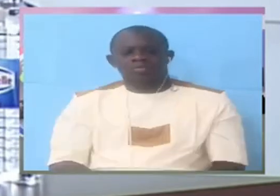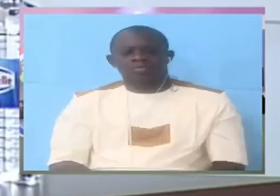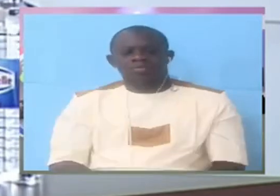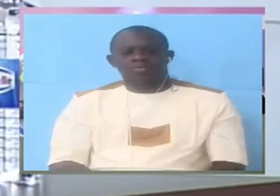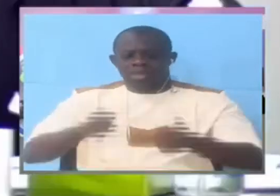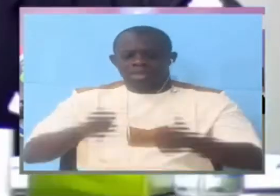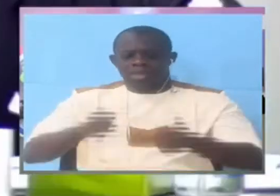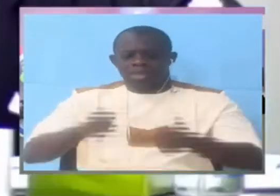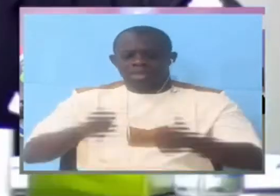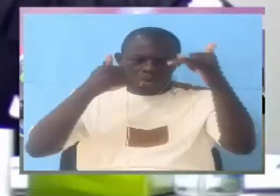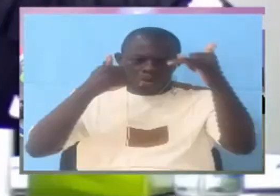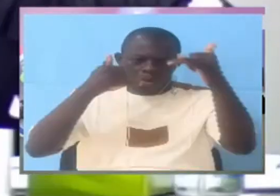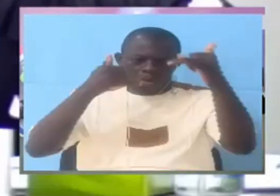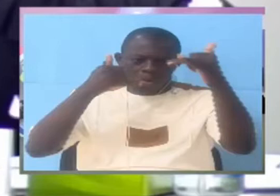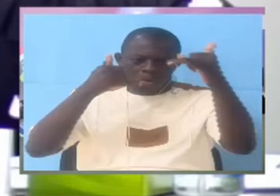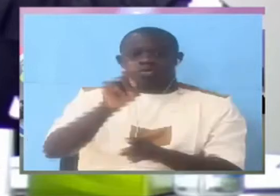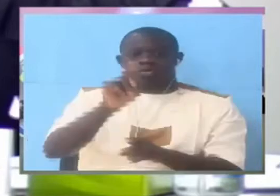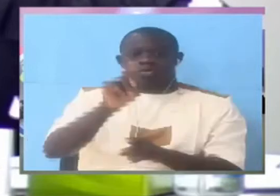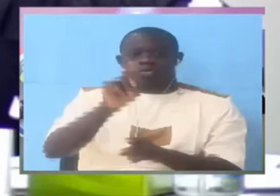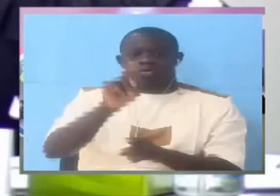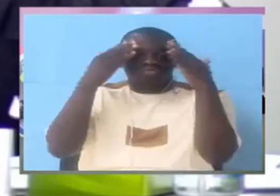not even know that they were arrested